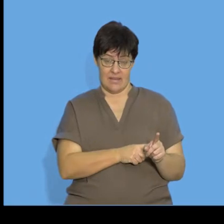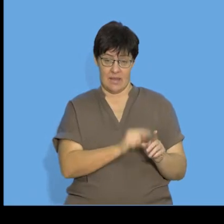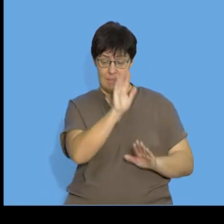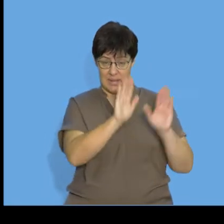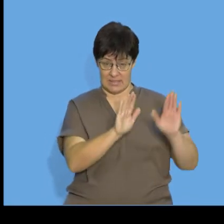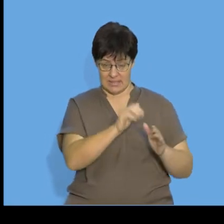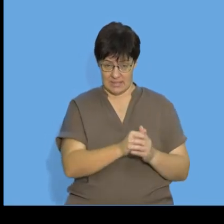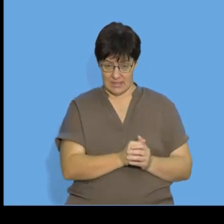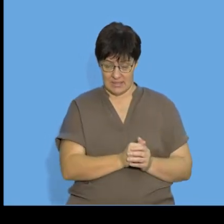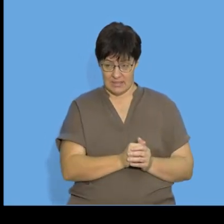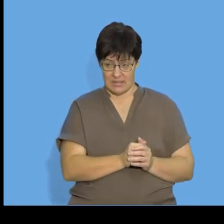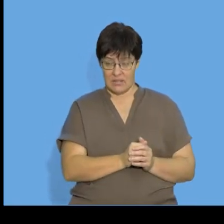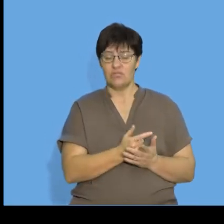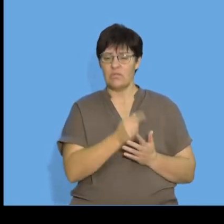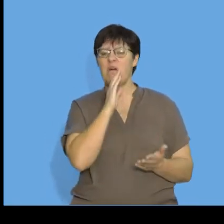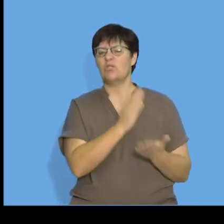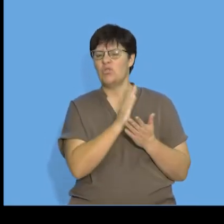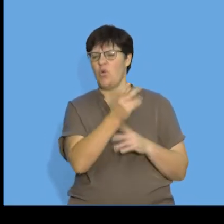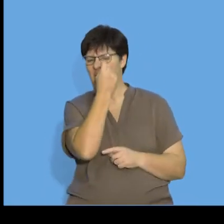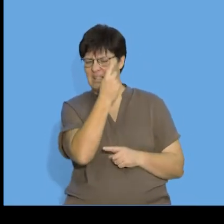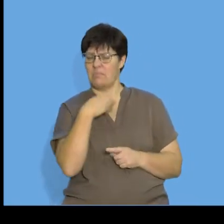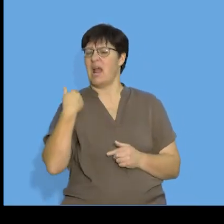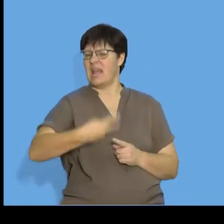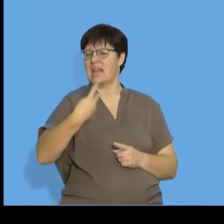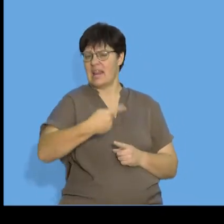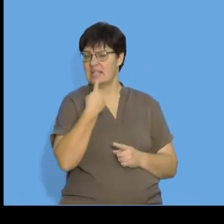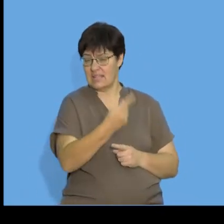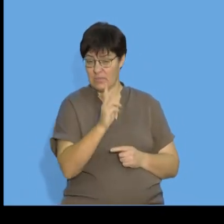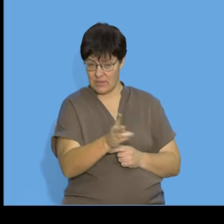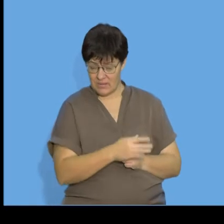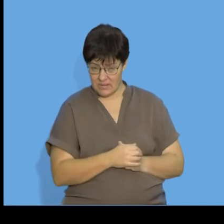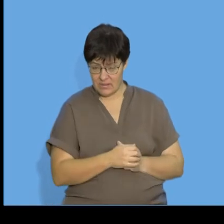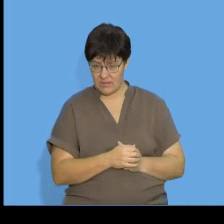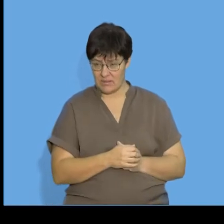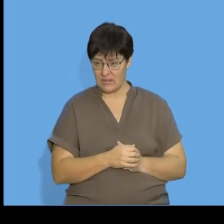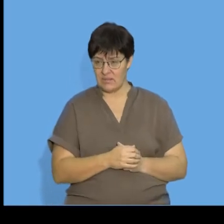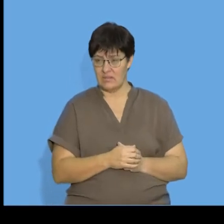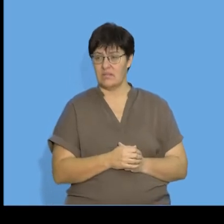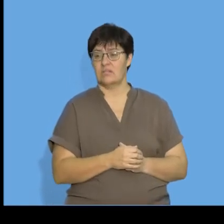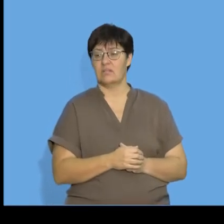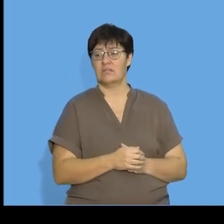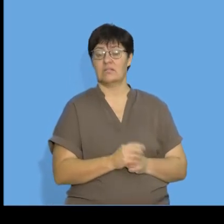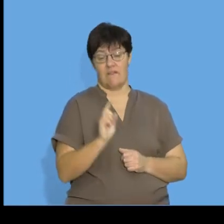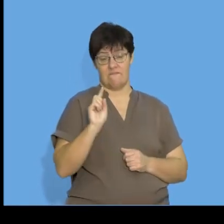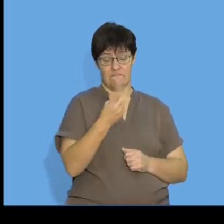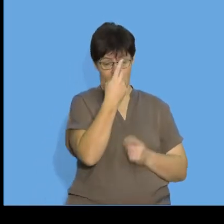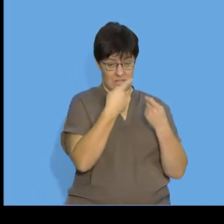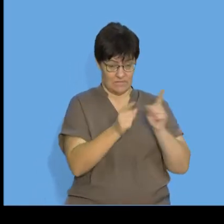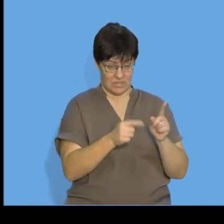I'm going to say this a few times, everyone just to make sure everyone understands the first differences